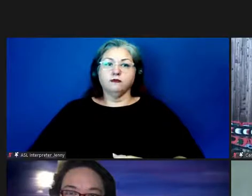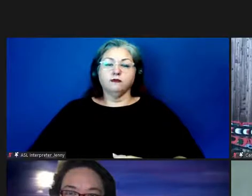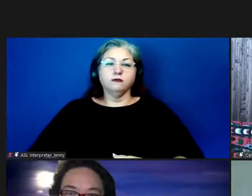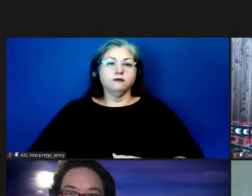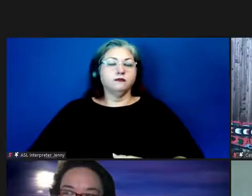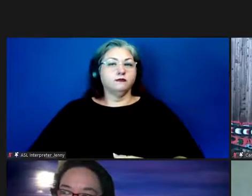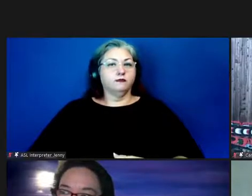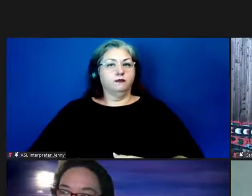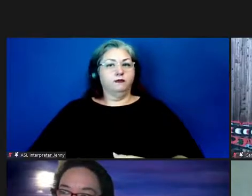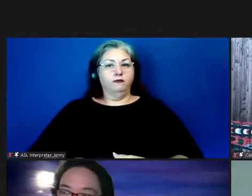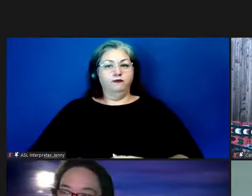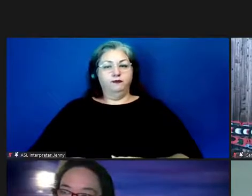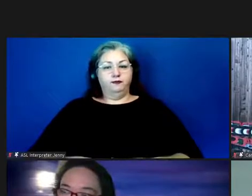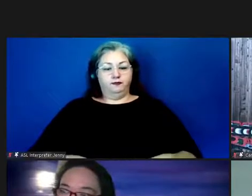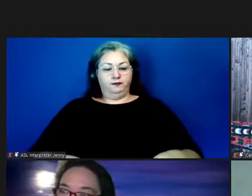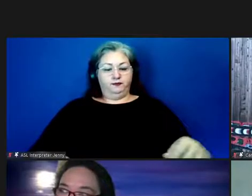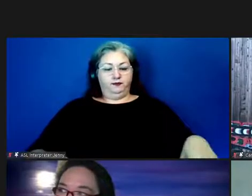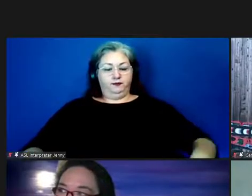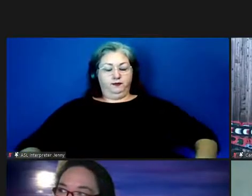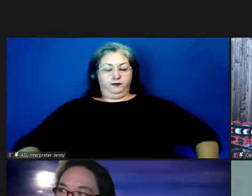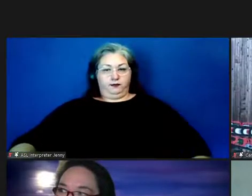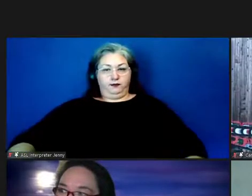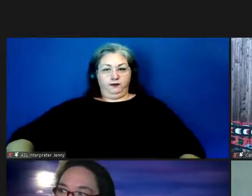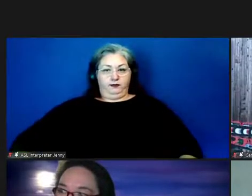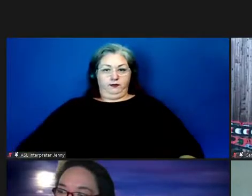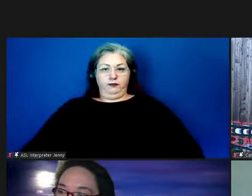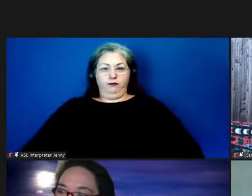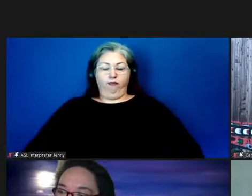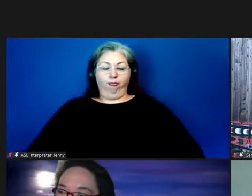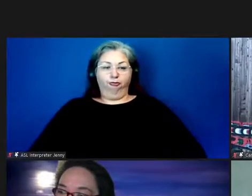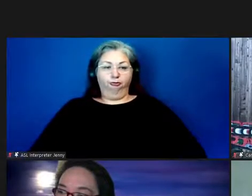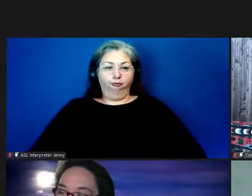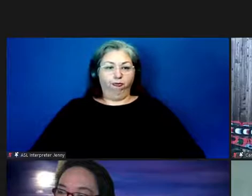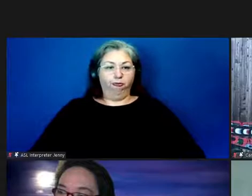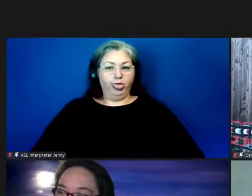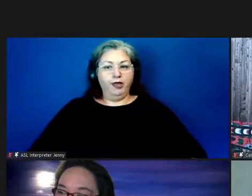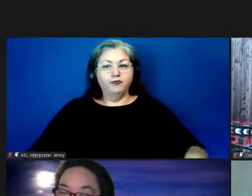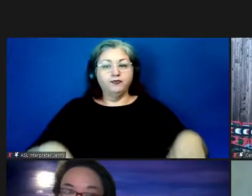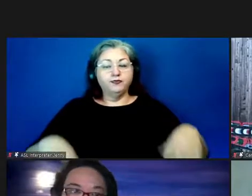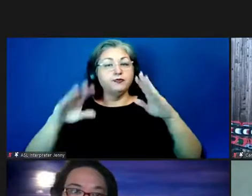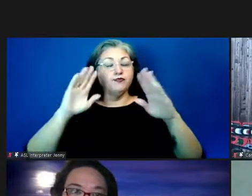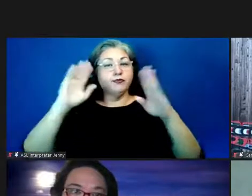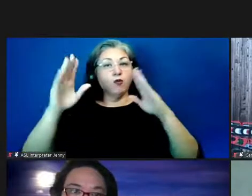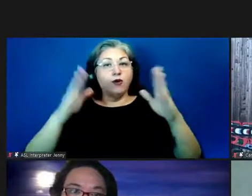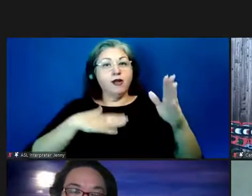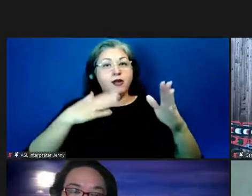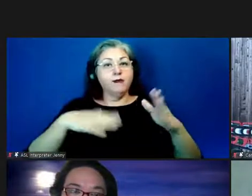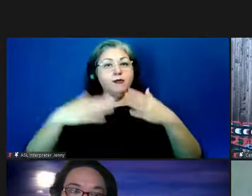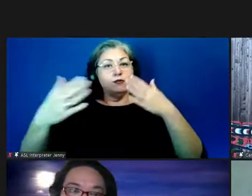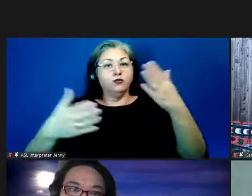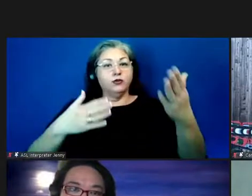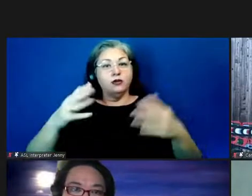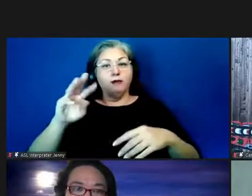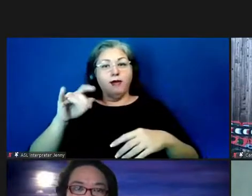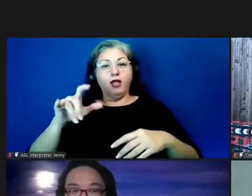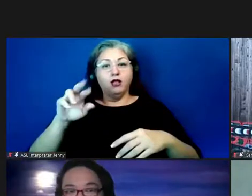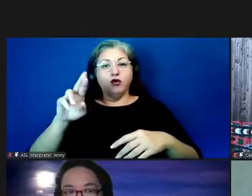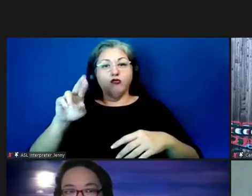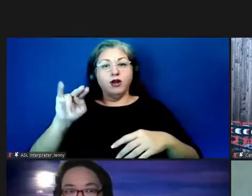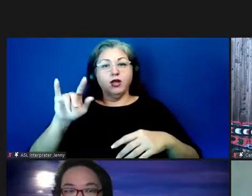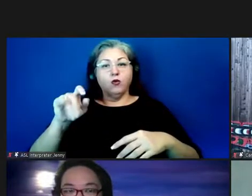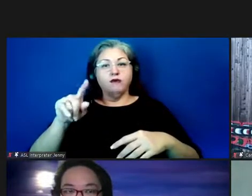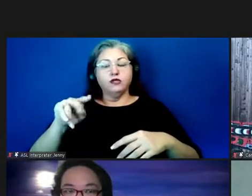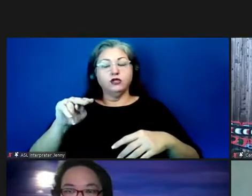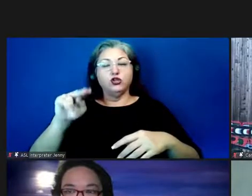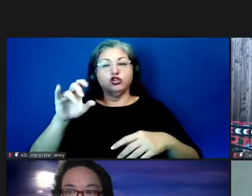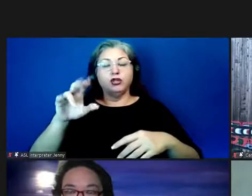wonderful all right so let's start this workshop we are so happy to welcome michael running wolf who is northern